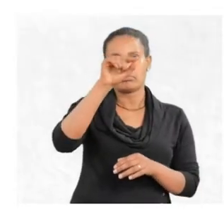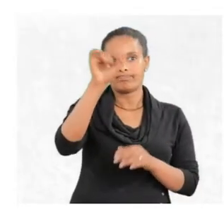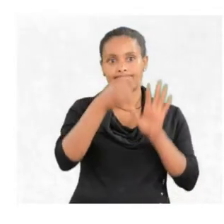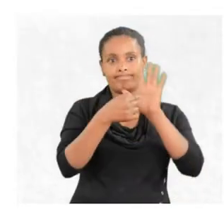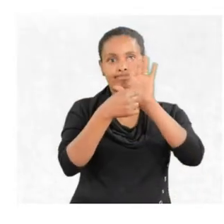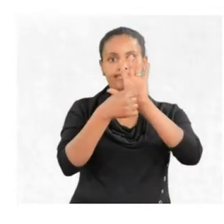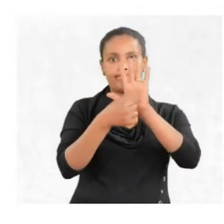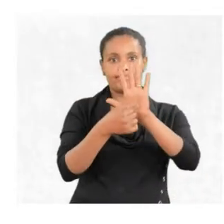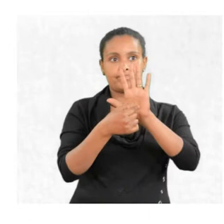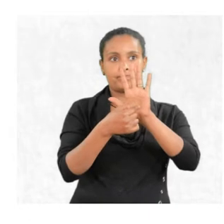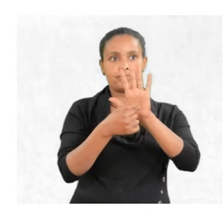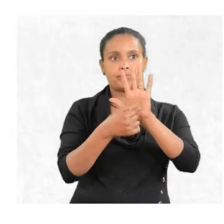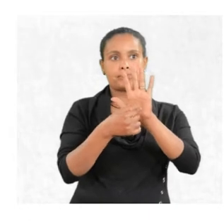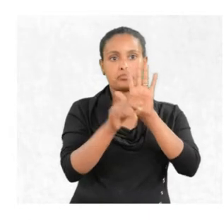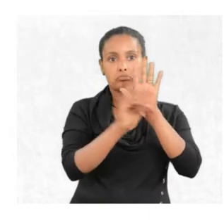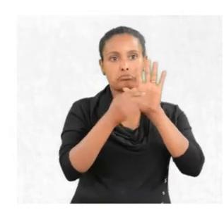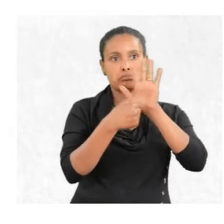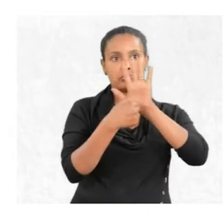mass times seam.